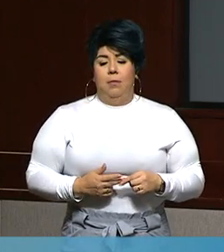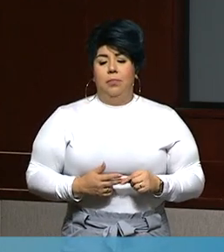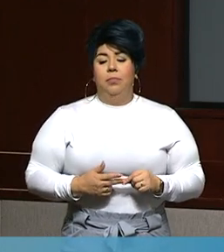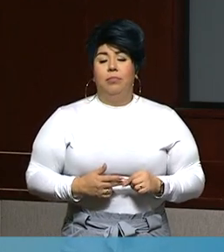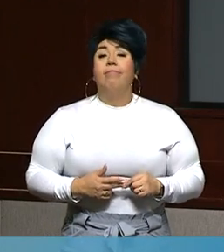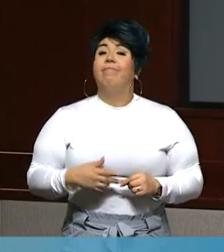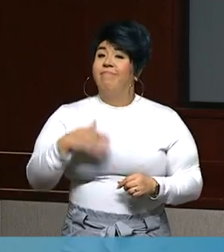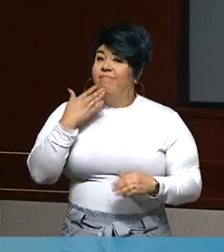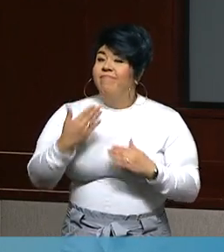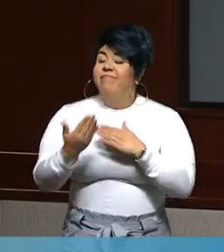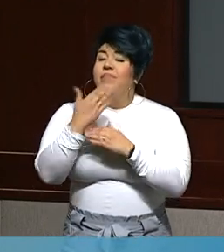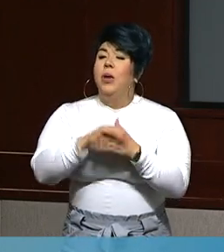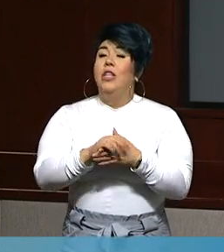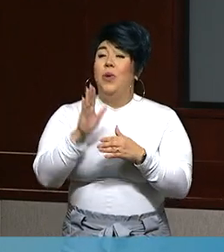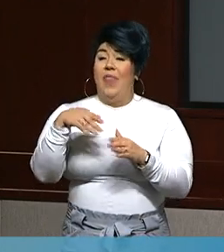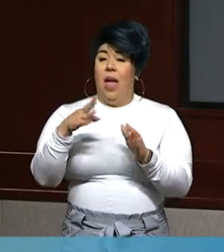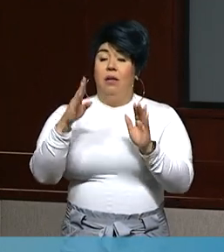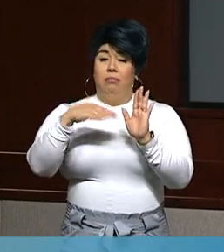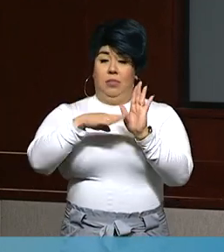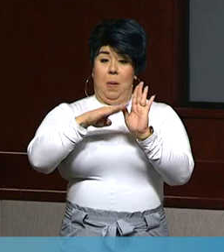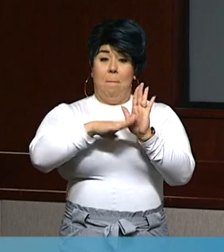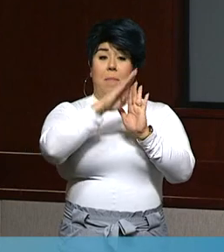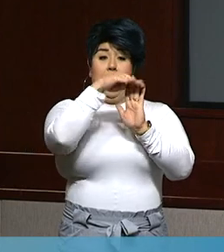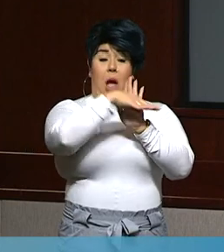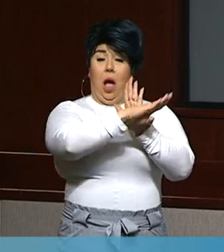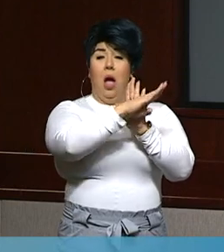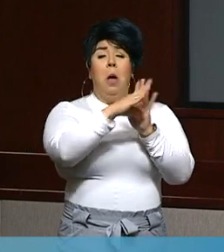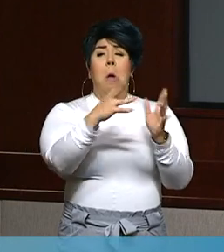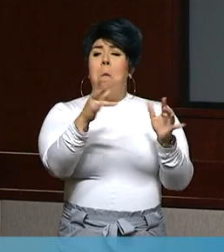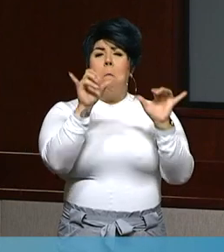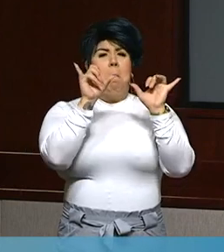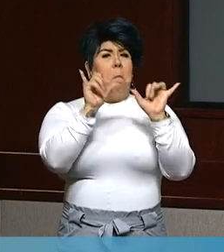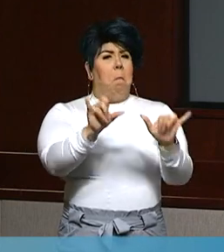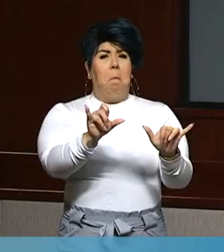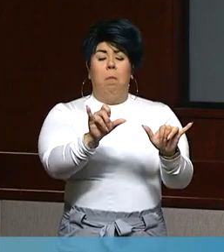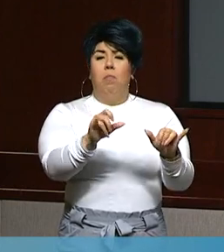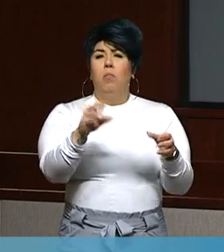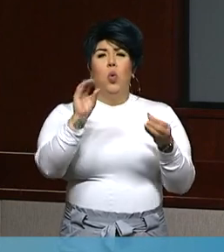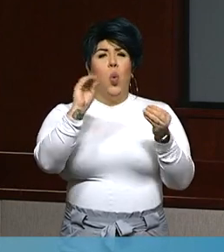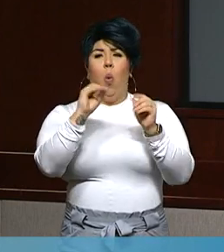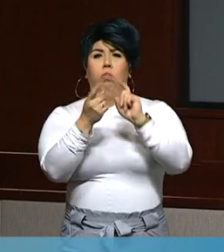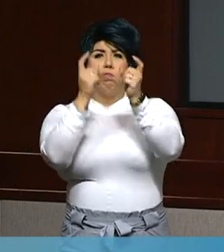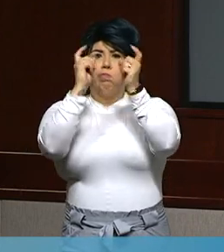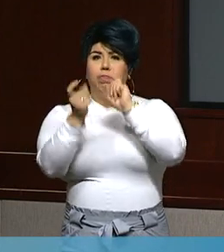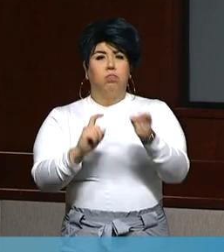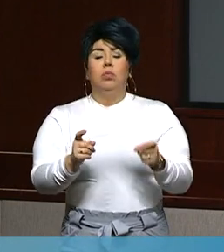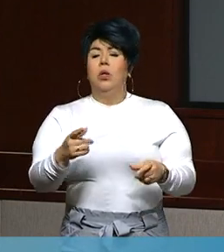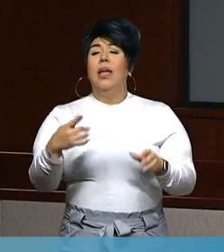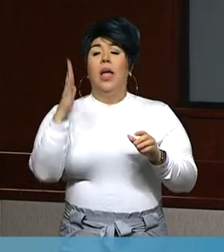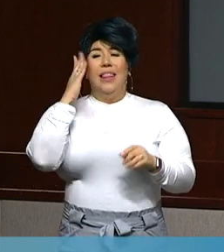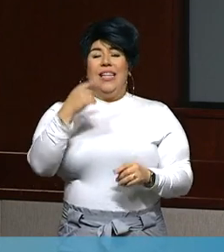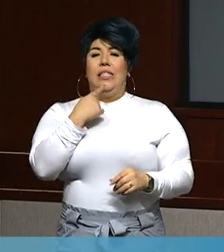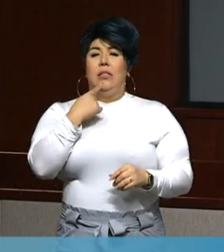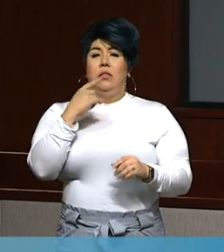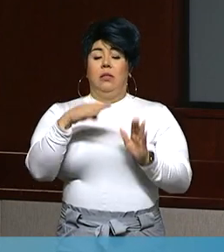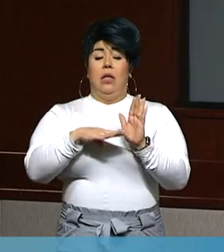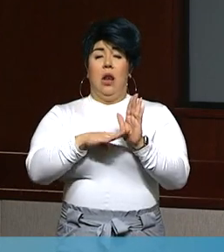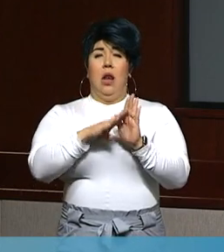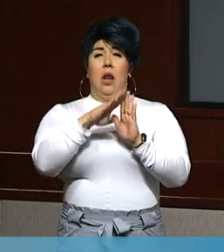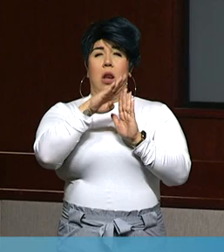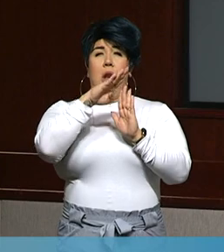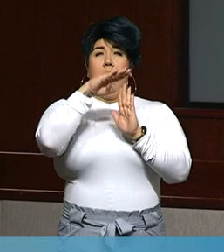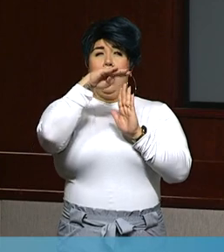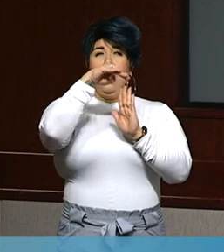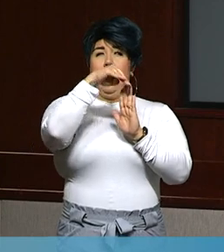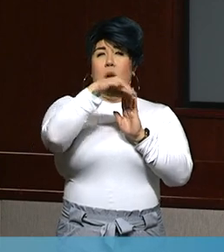Good morning. The models actually haven't changed. They haven't been updated. They still show one large surge with a peak, I believe,